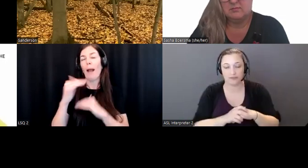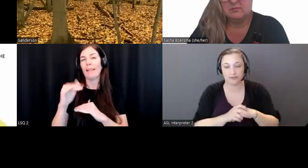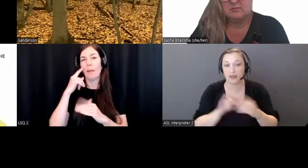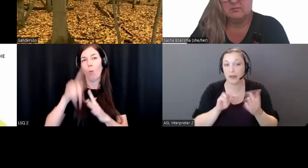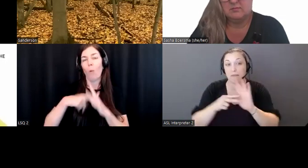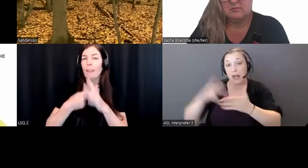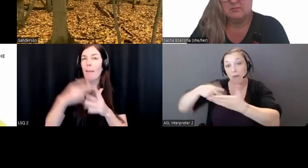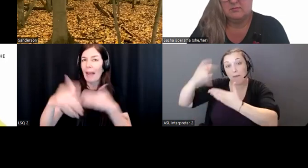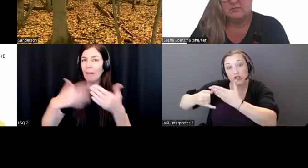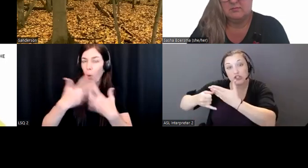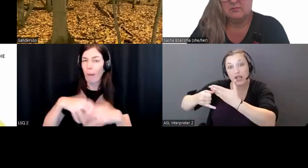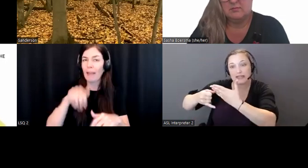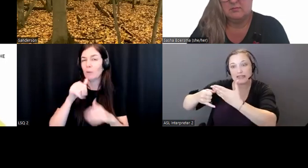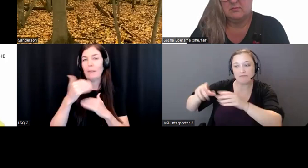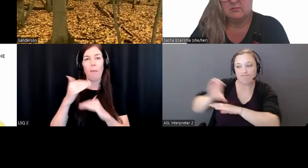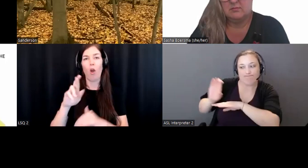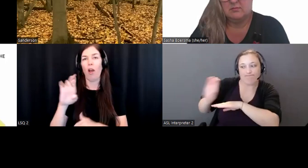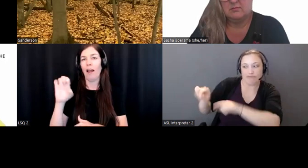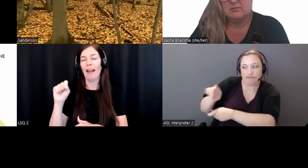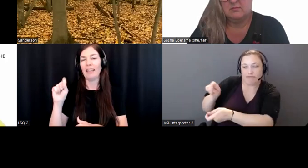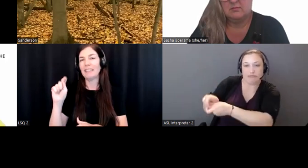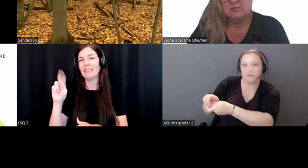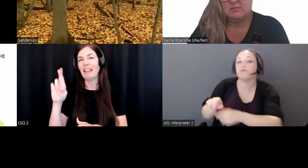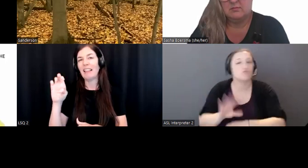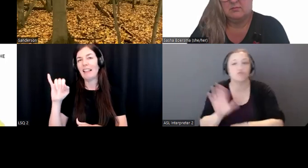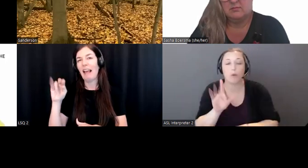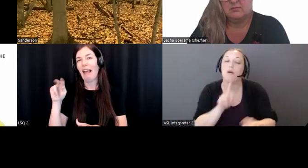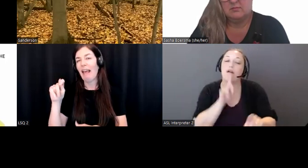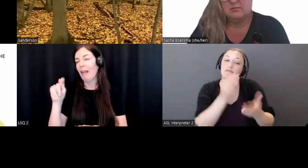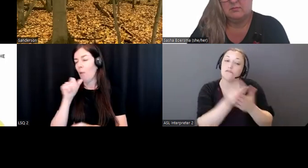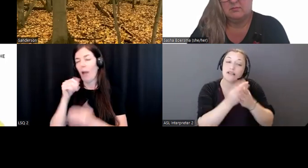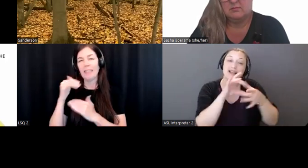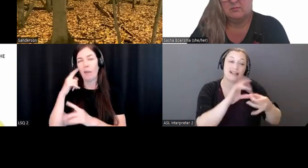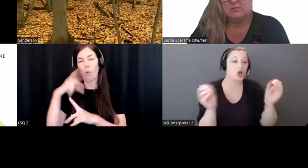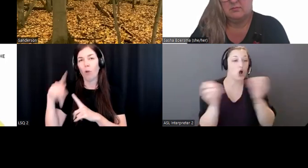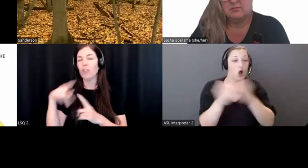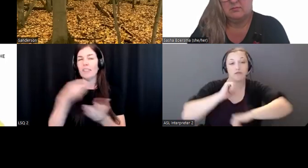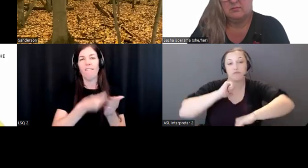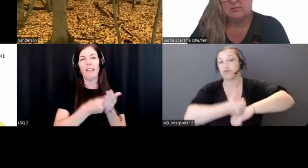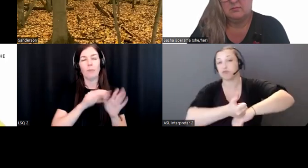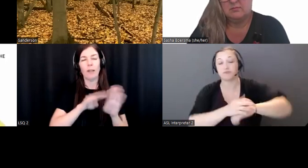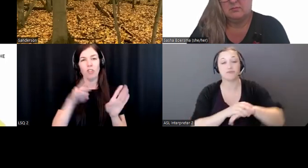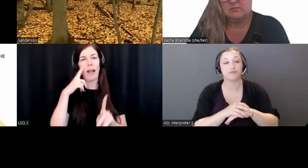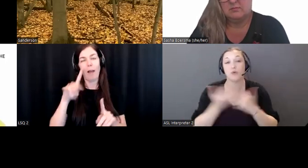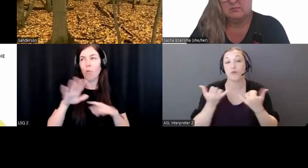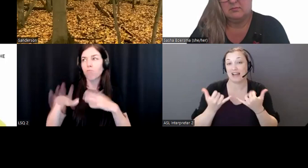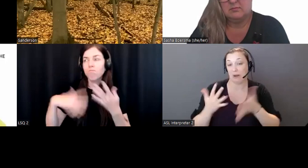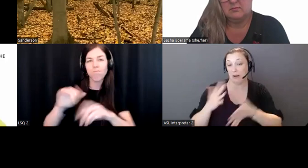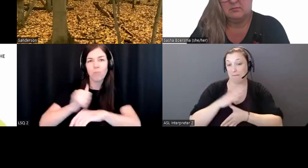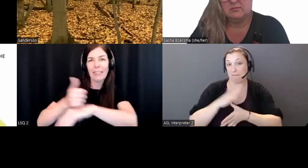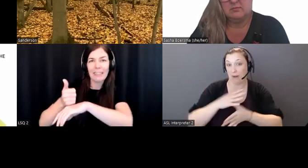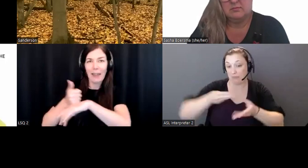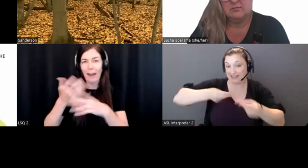projects that we went through earlier, but actual funding to get our office set up. Our primary source of expense is our